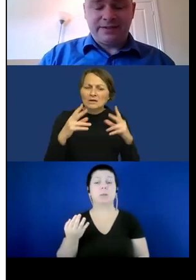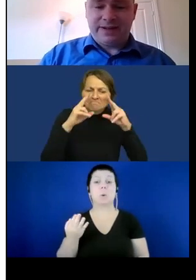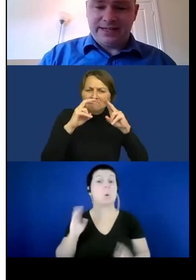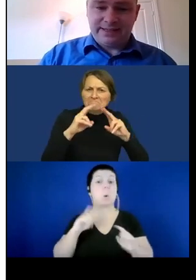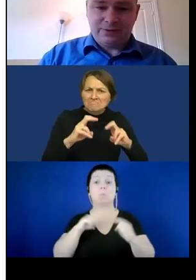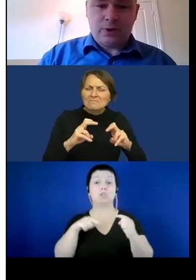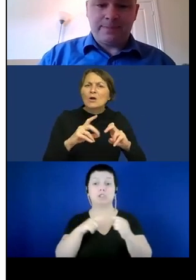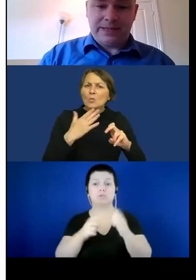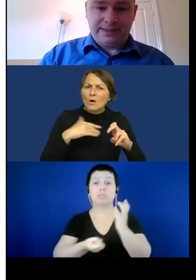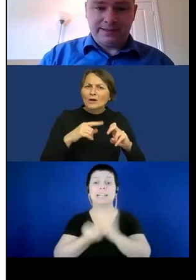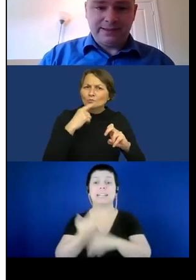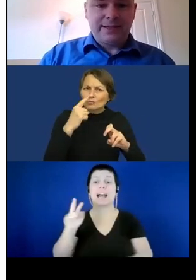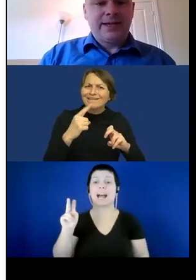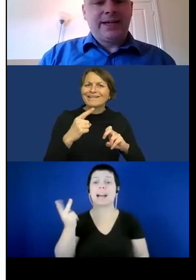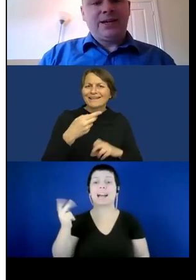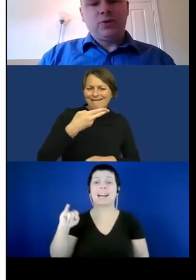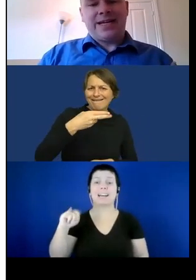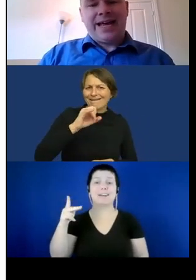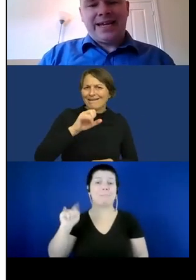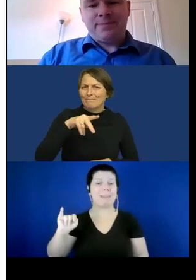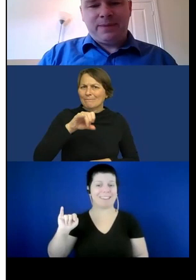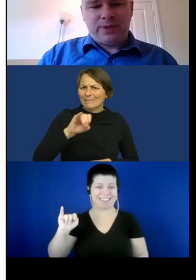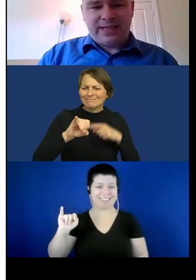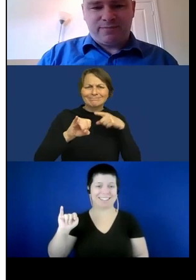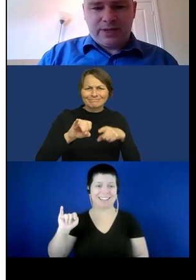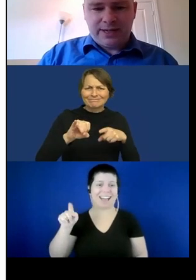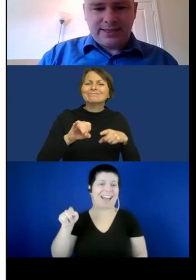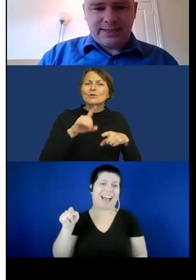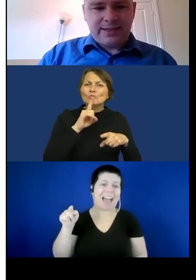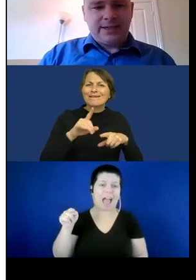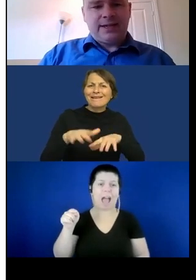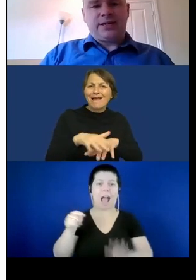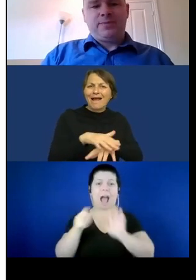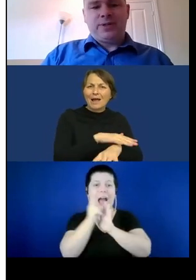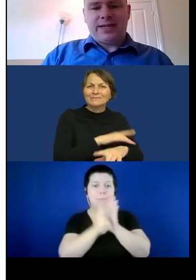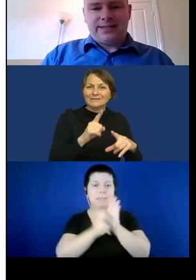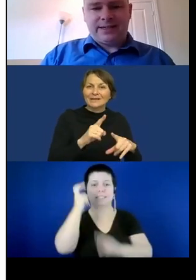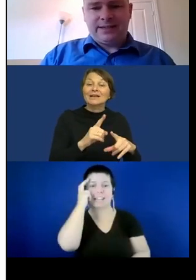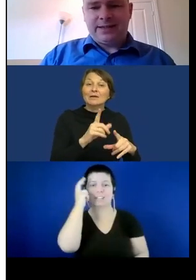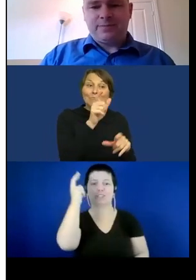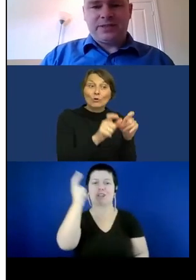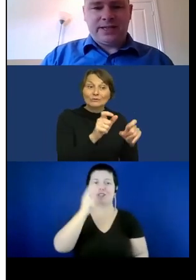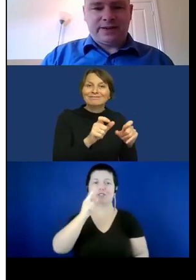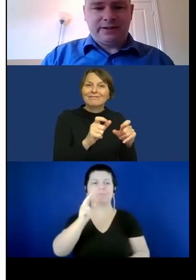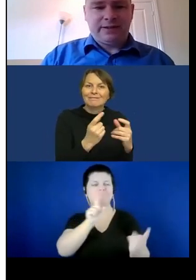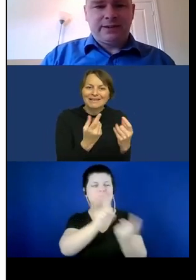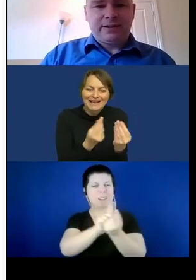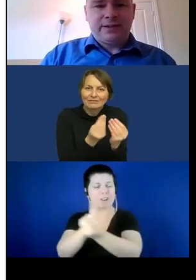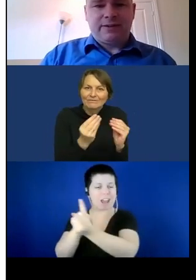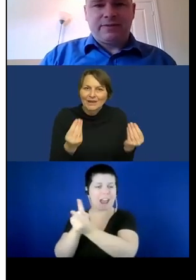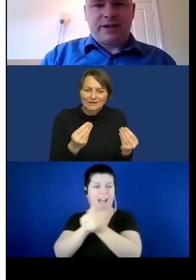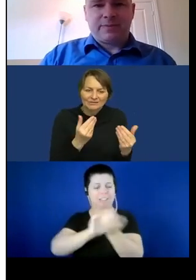interfaces or hippies in order to aid people with deafblindness in communicating and perceiving